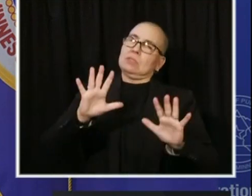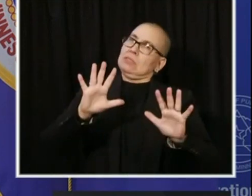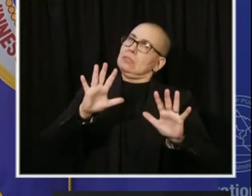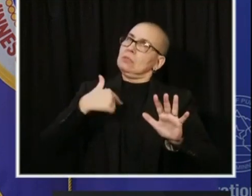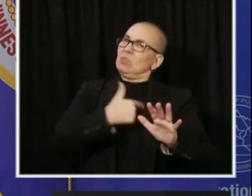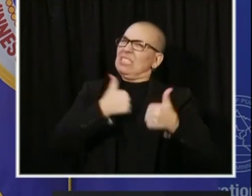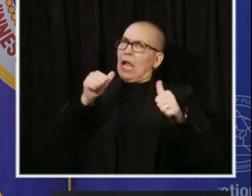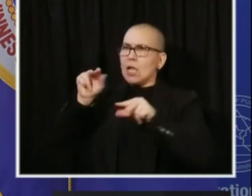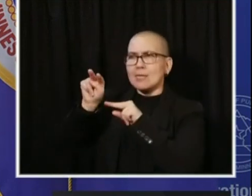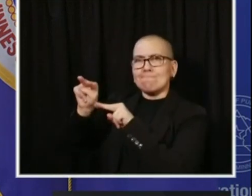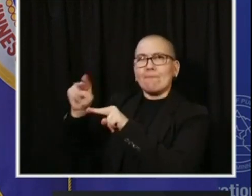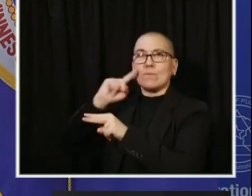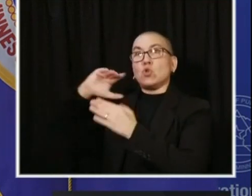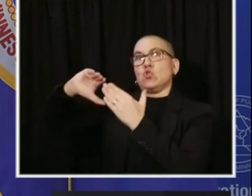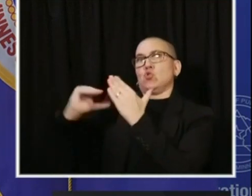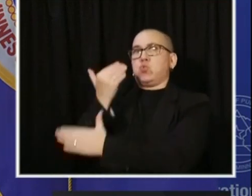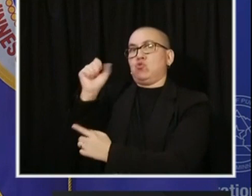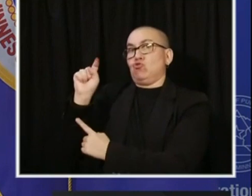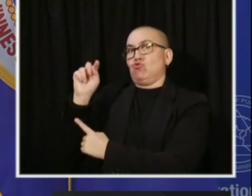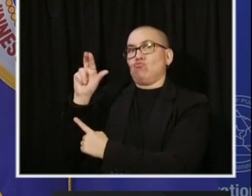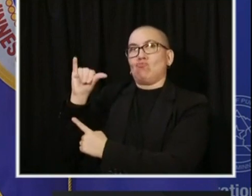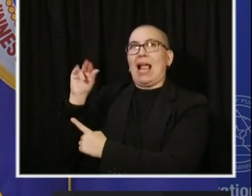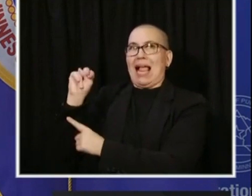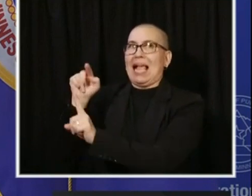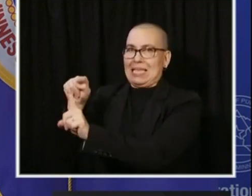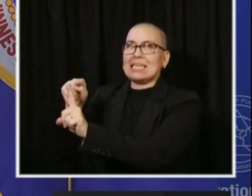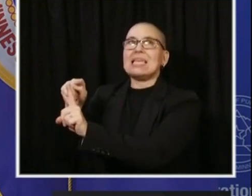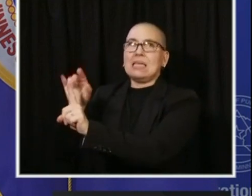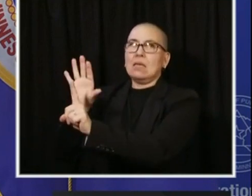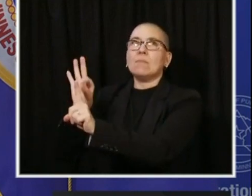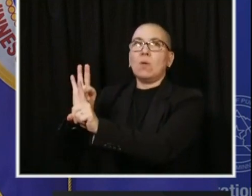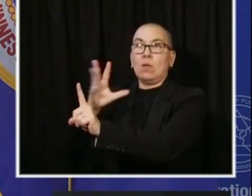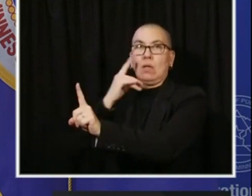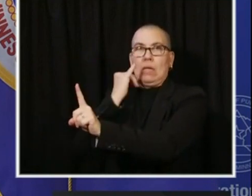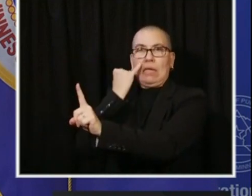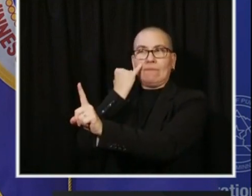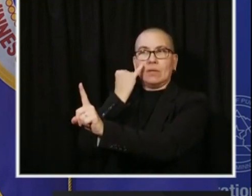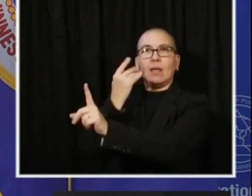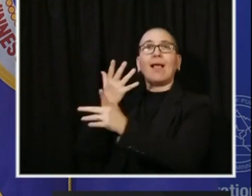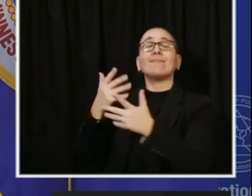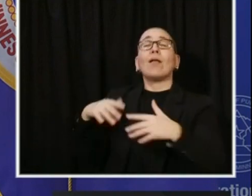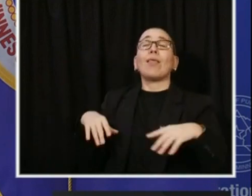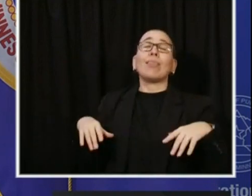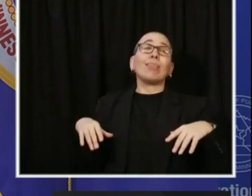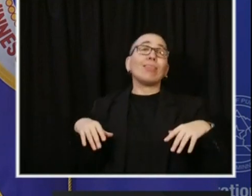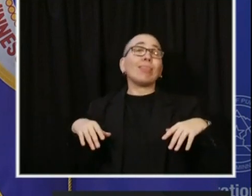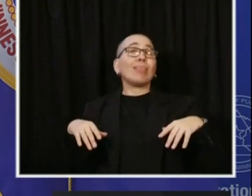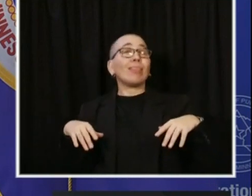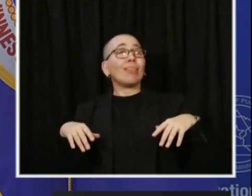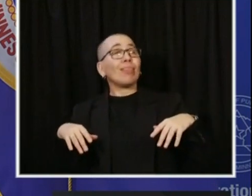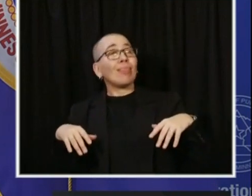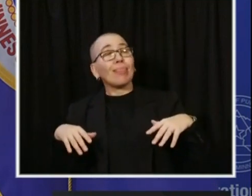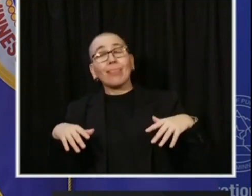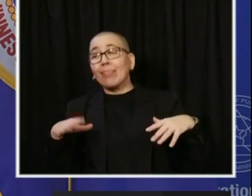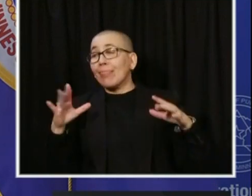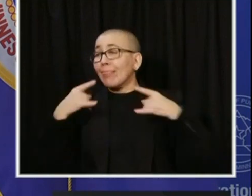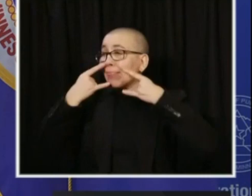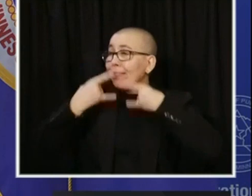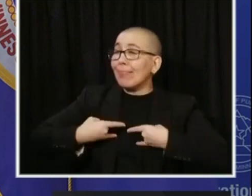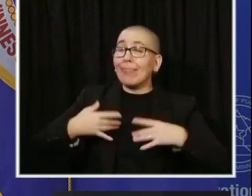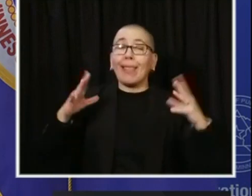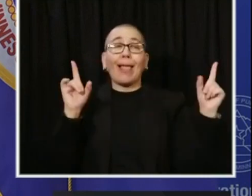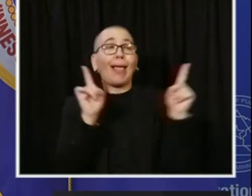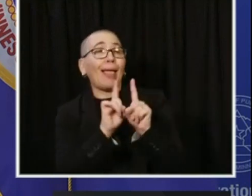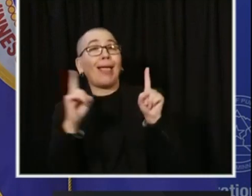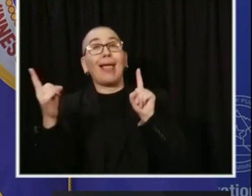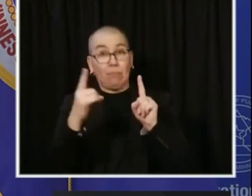impact, but it will only have an impact if we allow it to get in. And one of the ways we don't allow it to get in, wear the